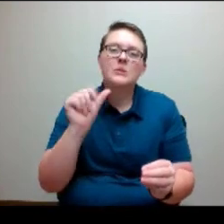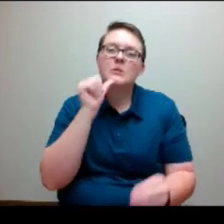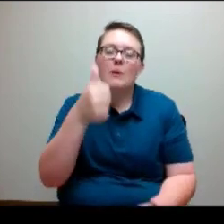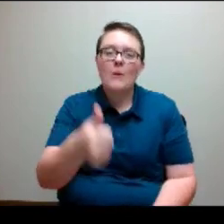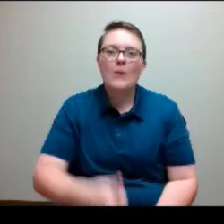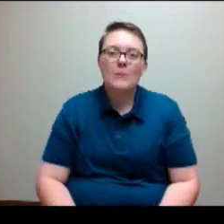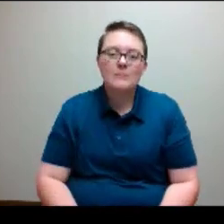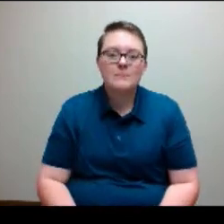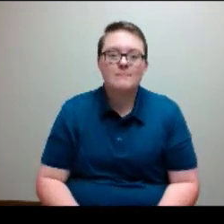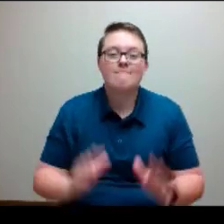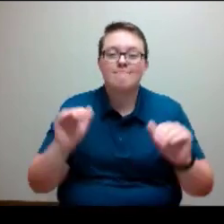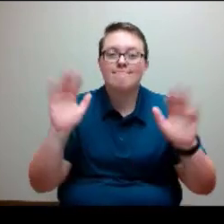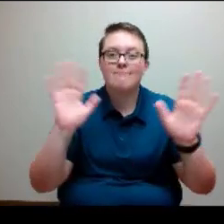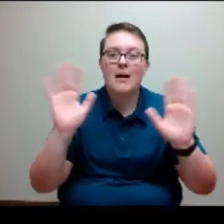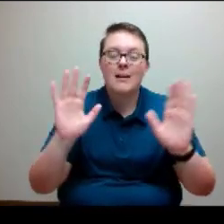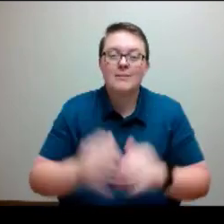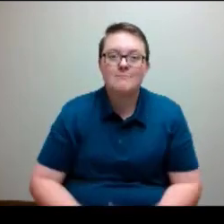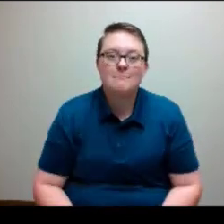Bye.